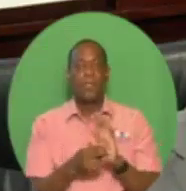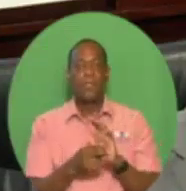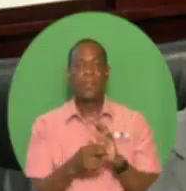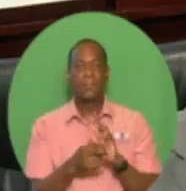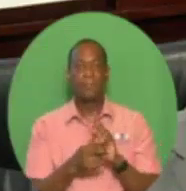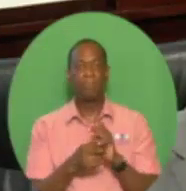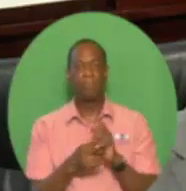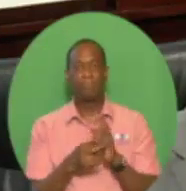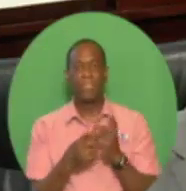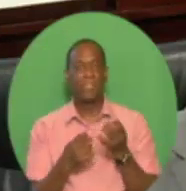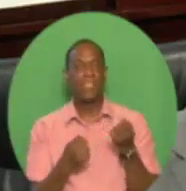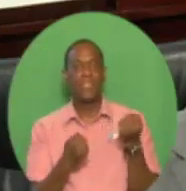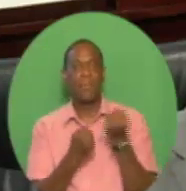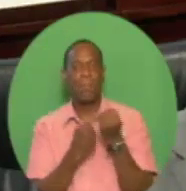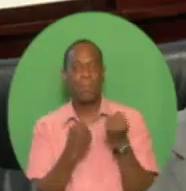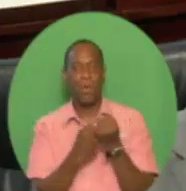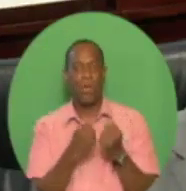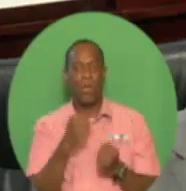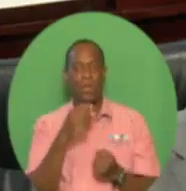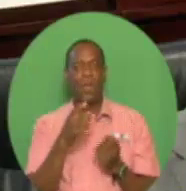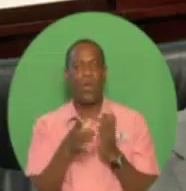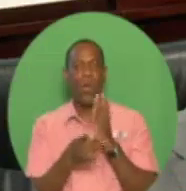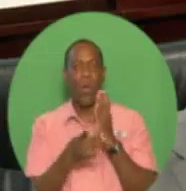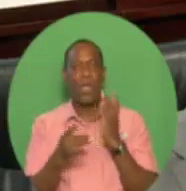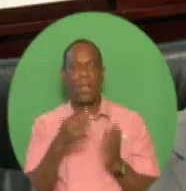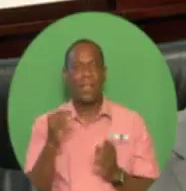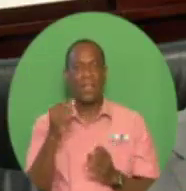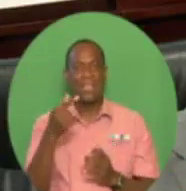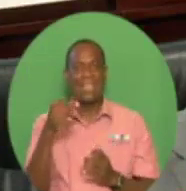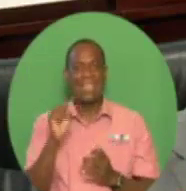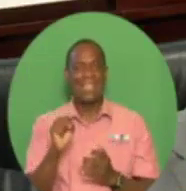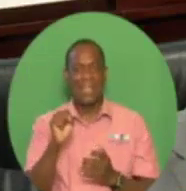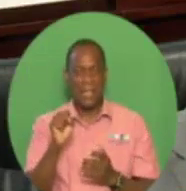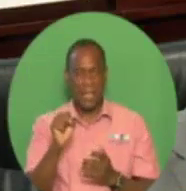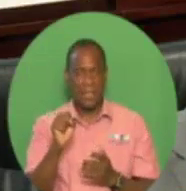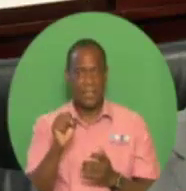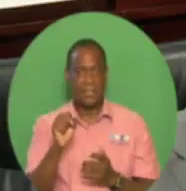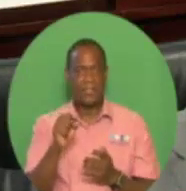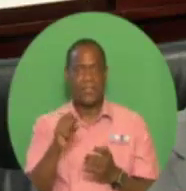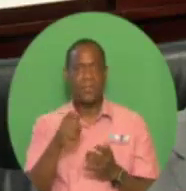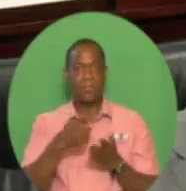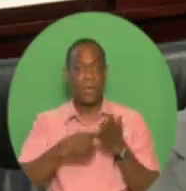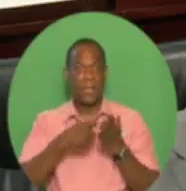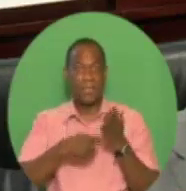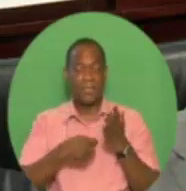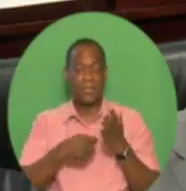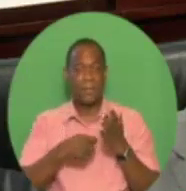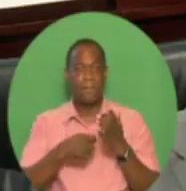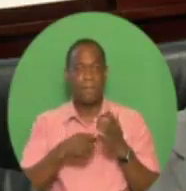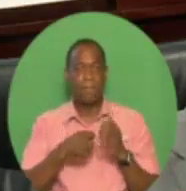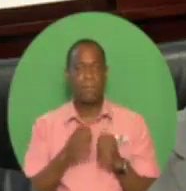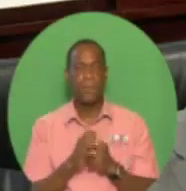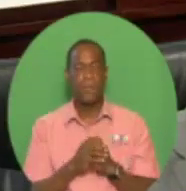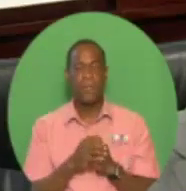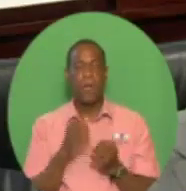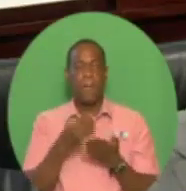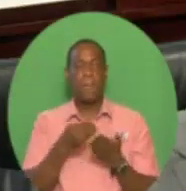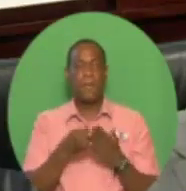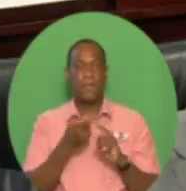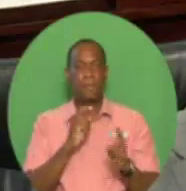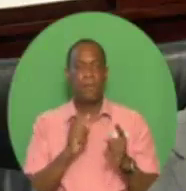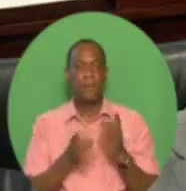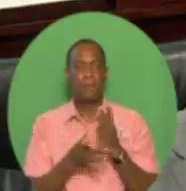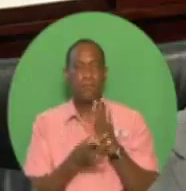Yet in the face of a clearly imminent financial crisis, where revenues from petroleum plunged by $10 billion